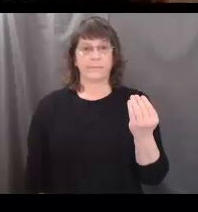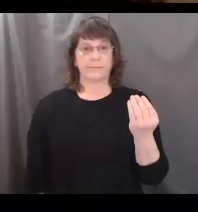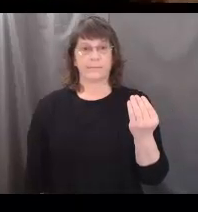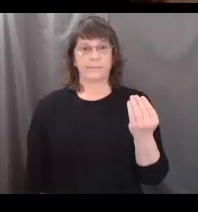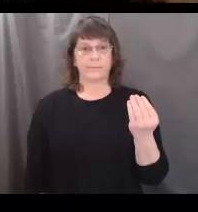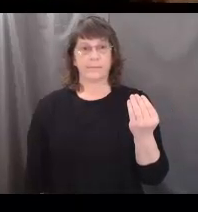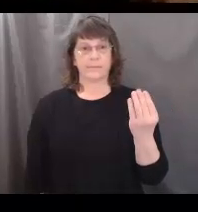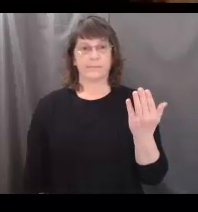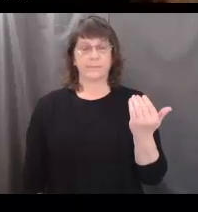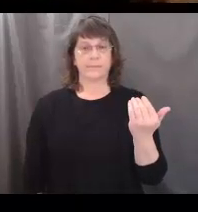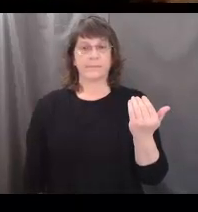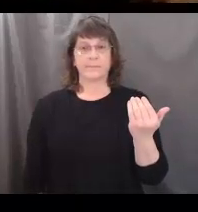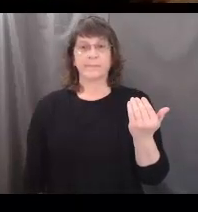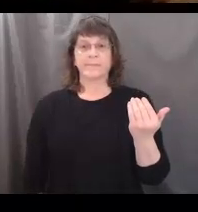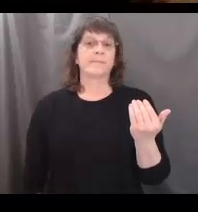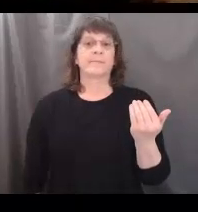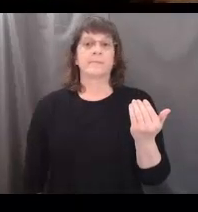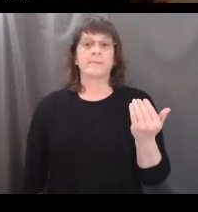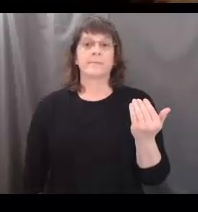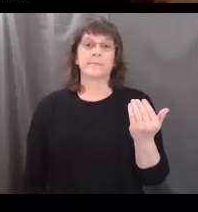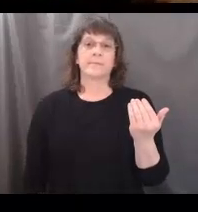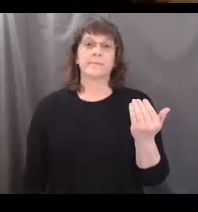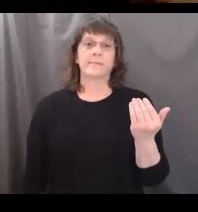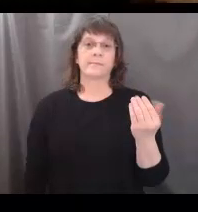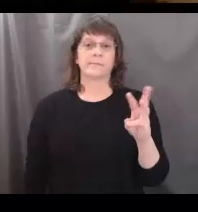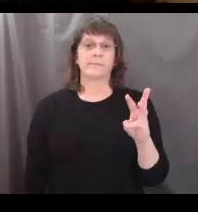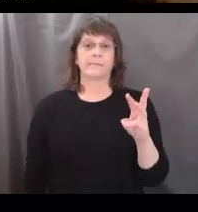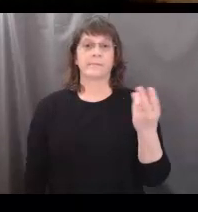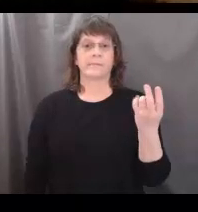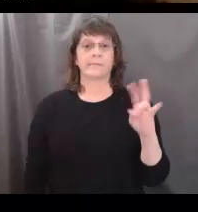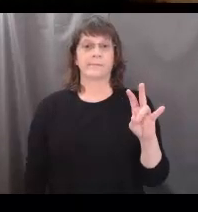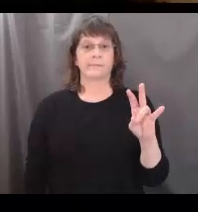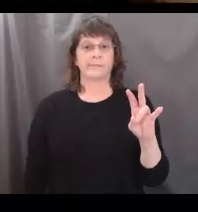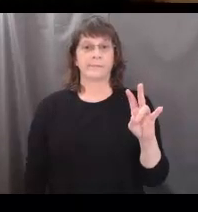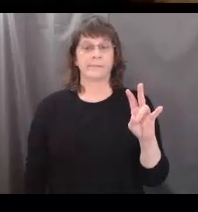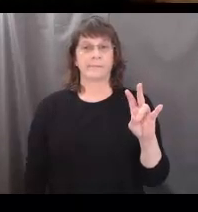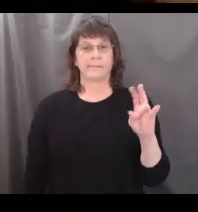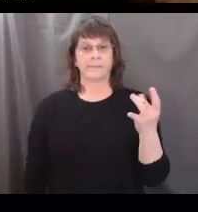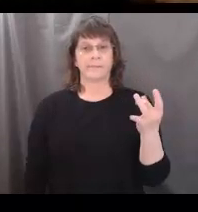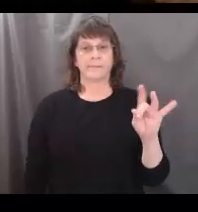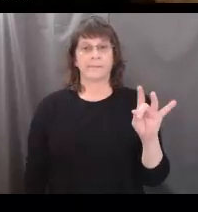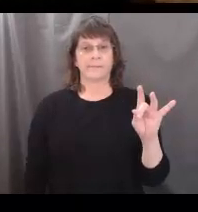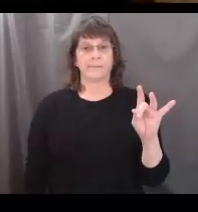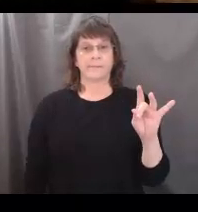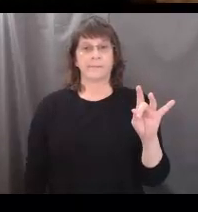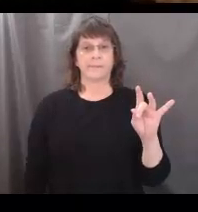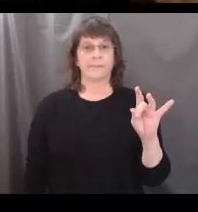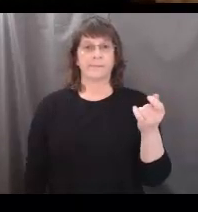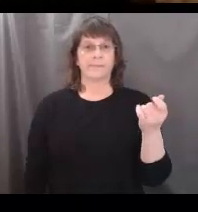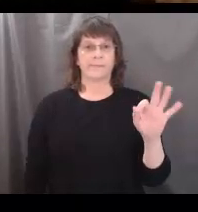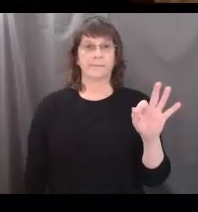14, 15, 16, 17, 18,